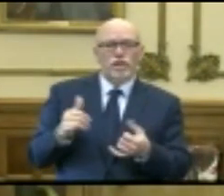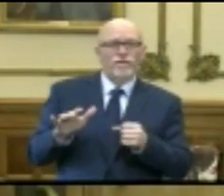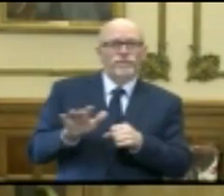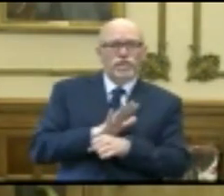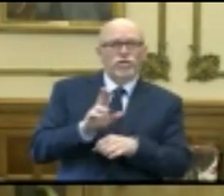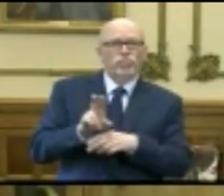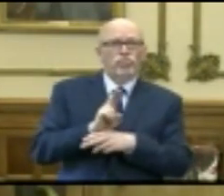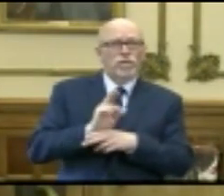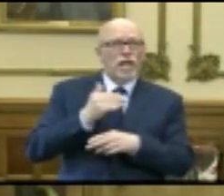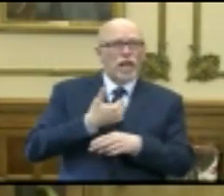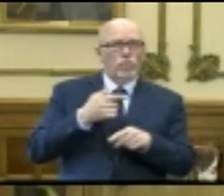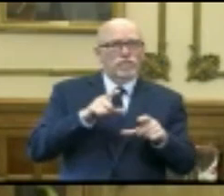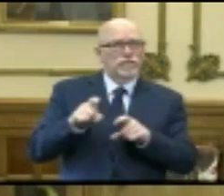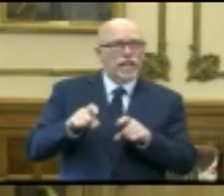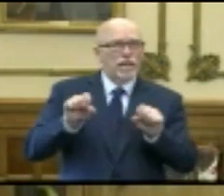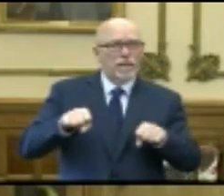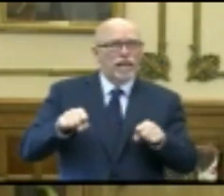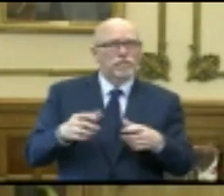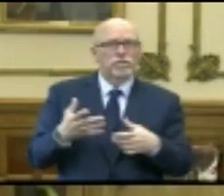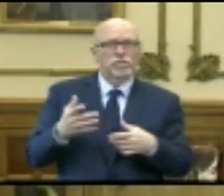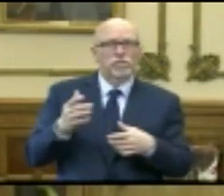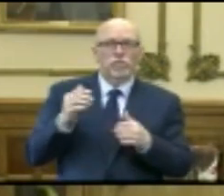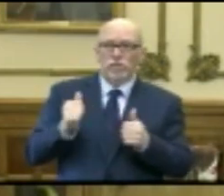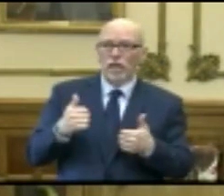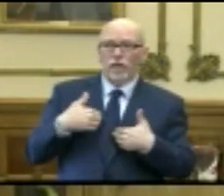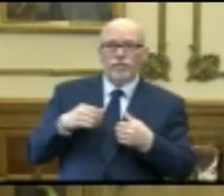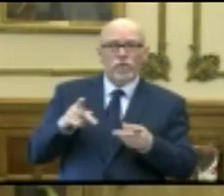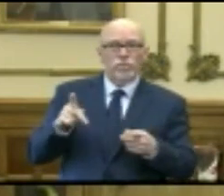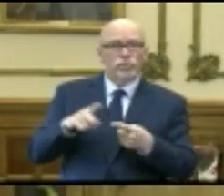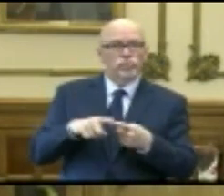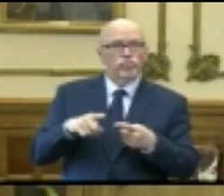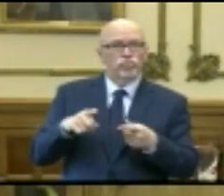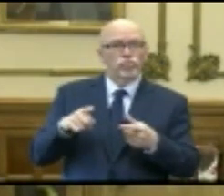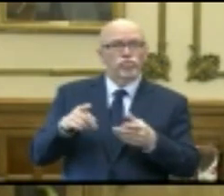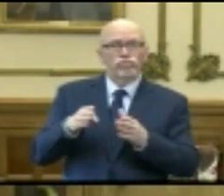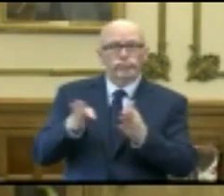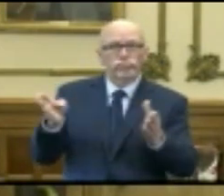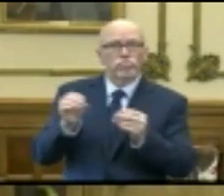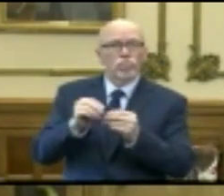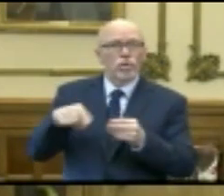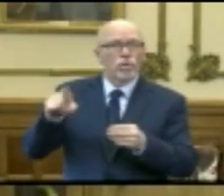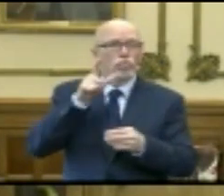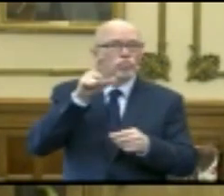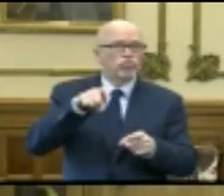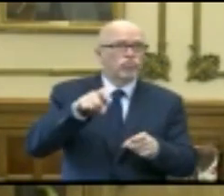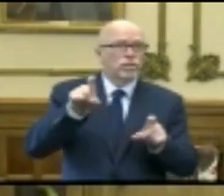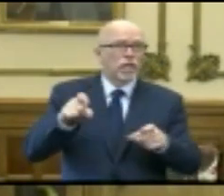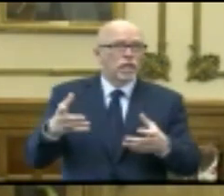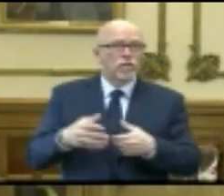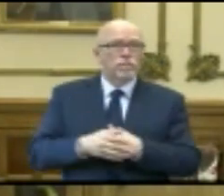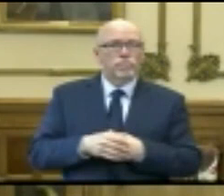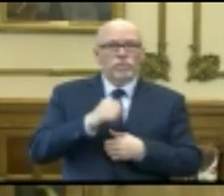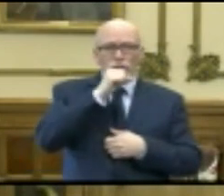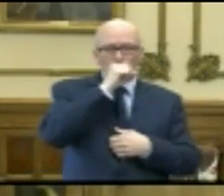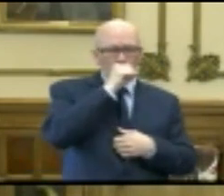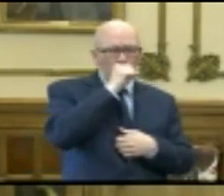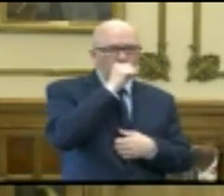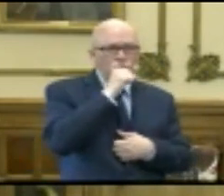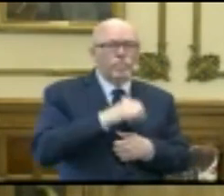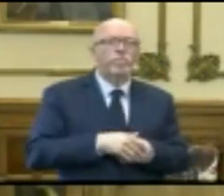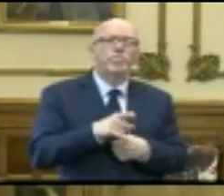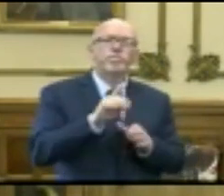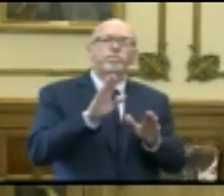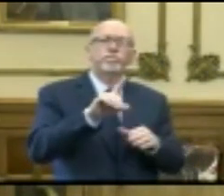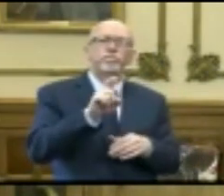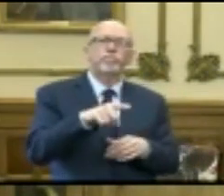utilizing that capacity, do we have an opportunity to widen the scope of who should or shouldn't be tested? I think that's an excellent question. I